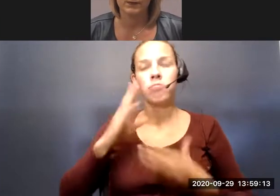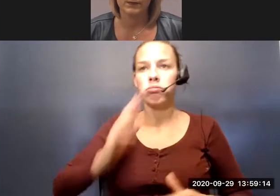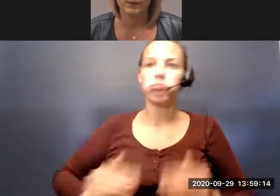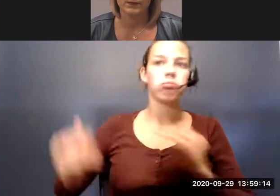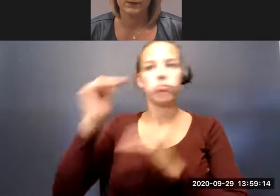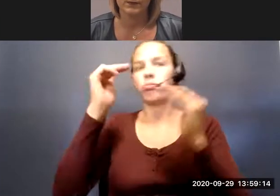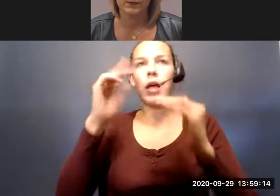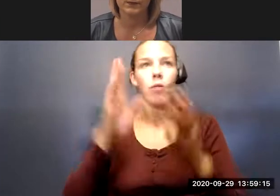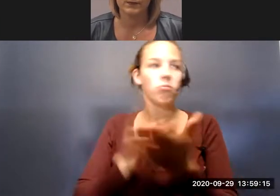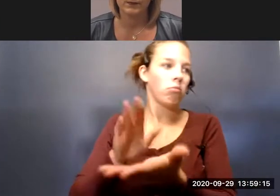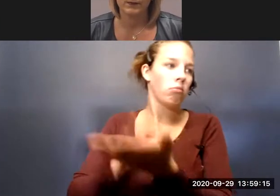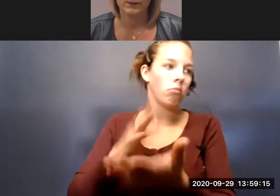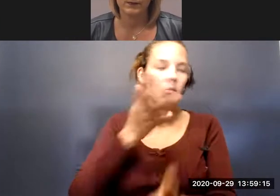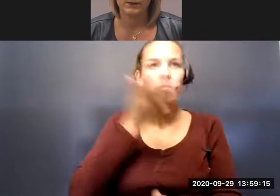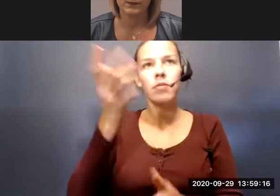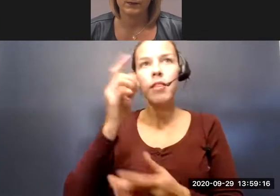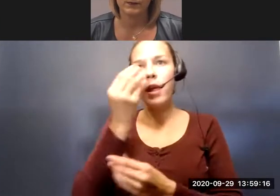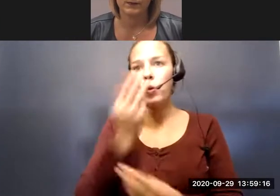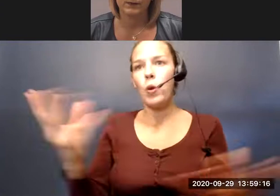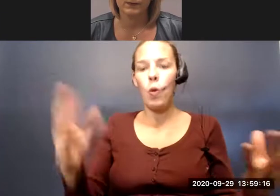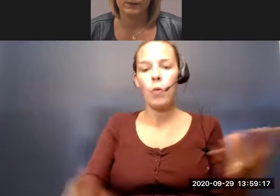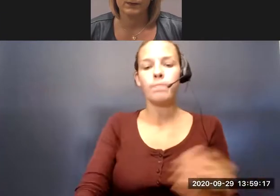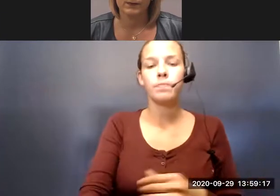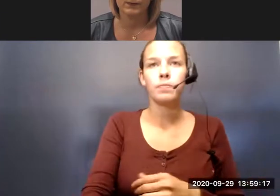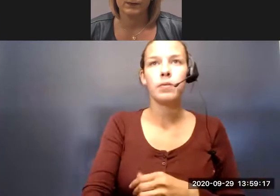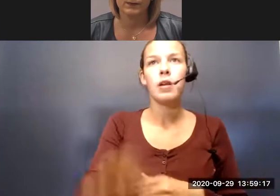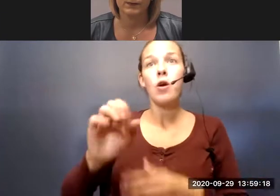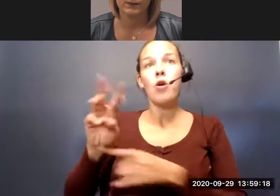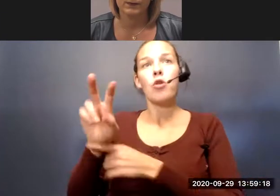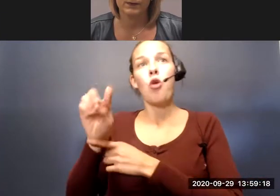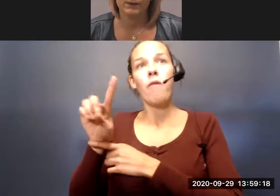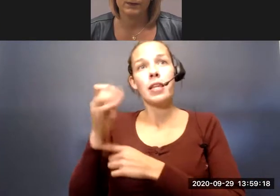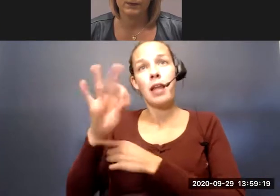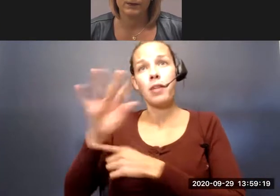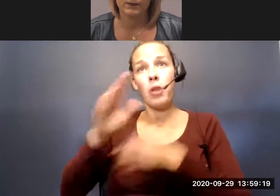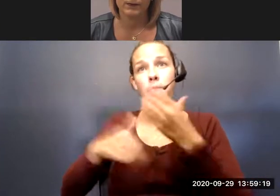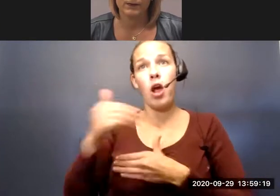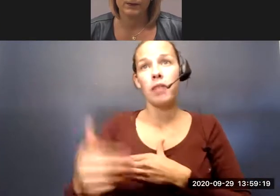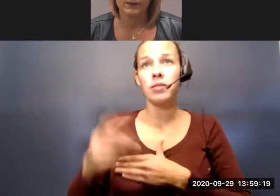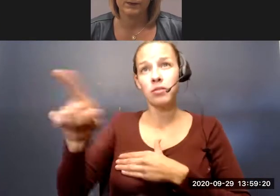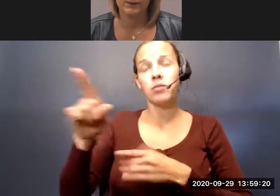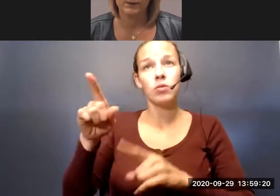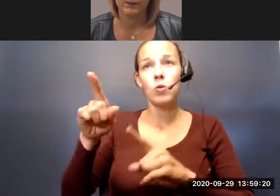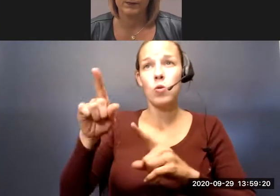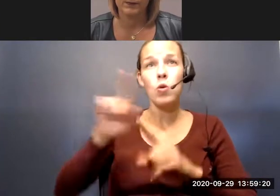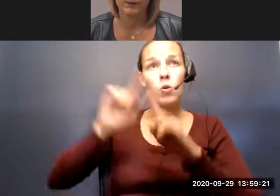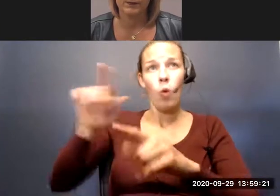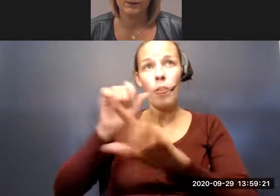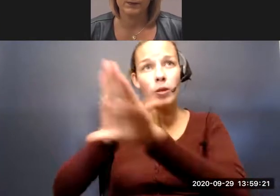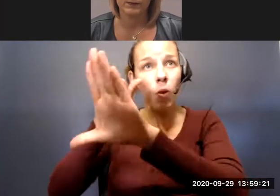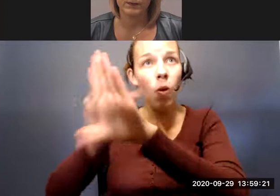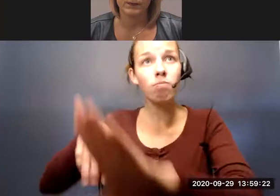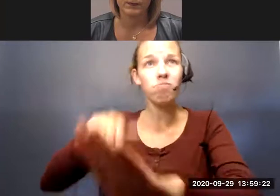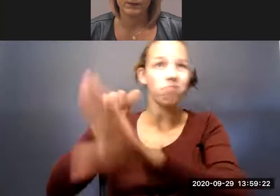I want to give them a little bit of a shout out. Prior to COVID-19, they would, their process was to kind of go up to the door, knock on the